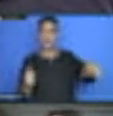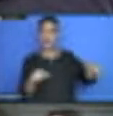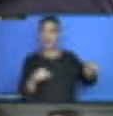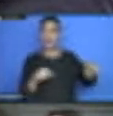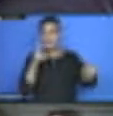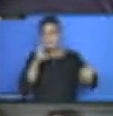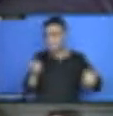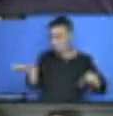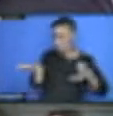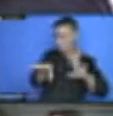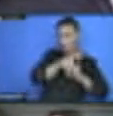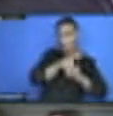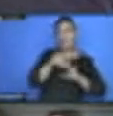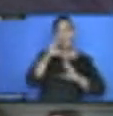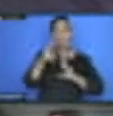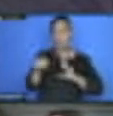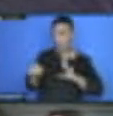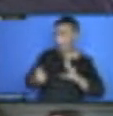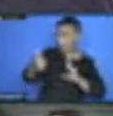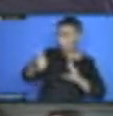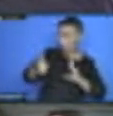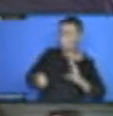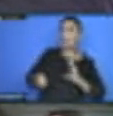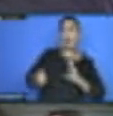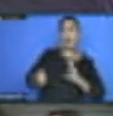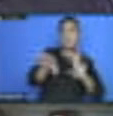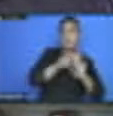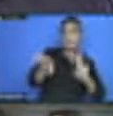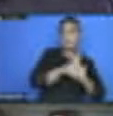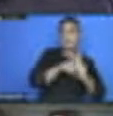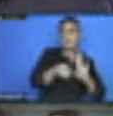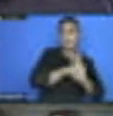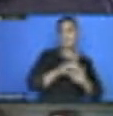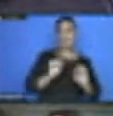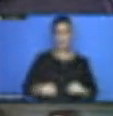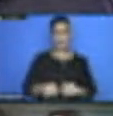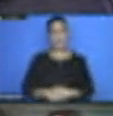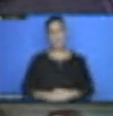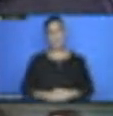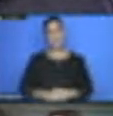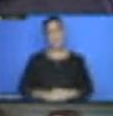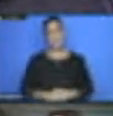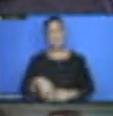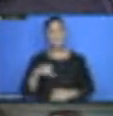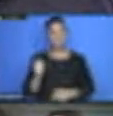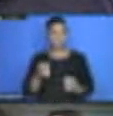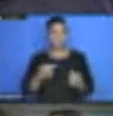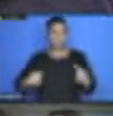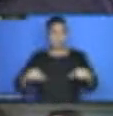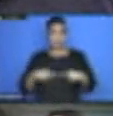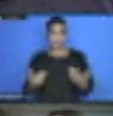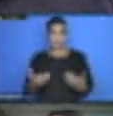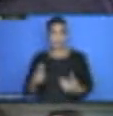best practices, sharing your best practices with your peers. So basically what we also do at the APRM is